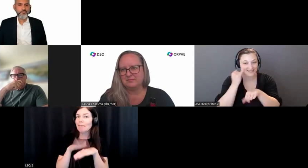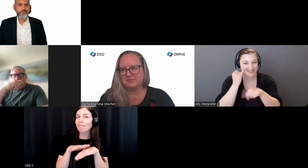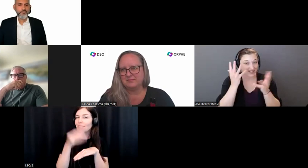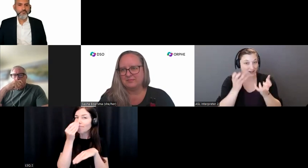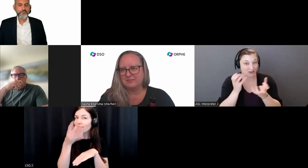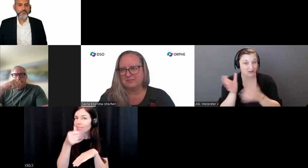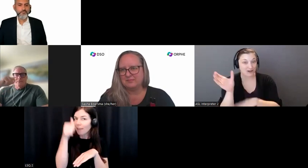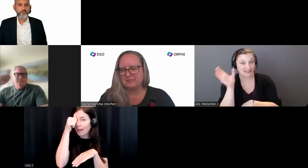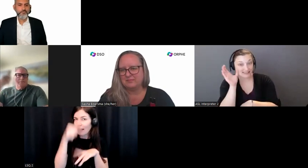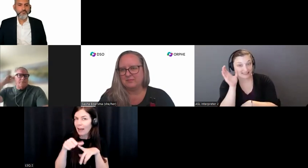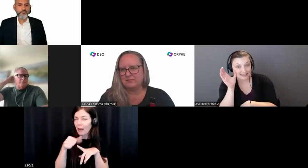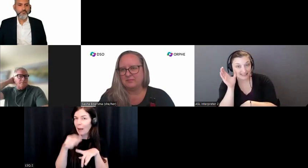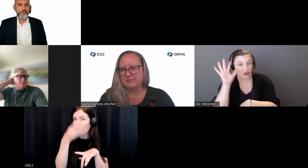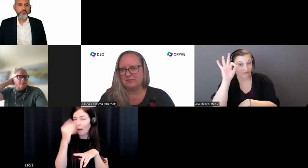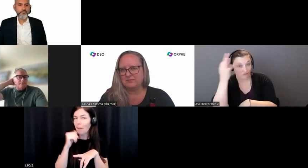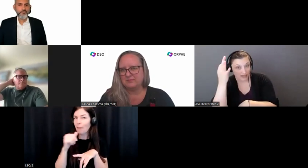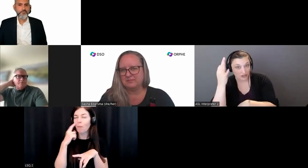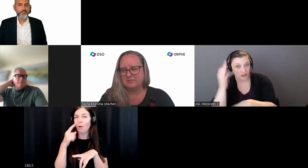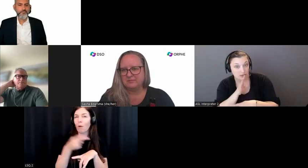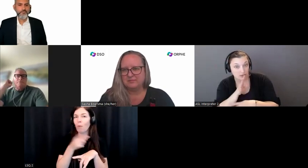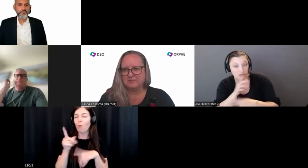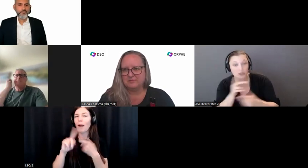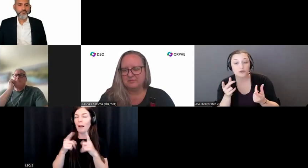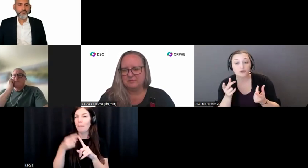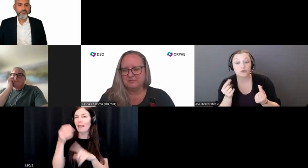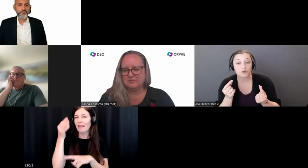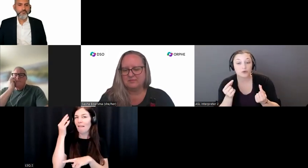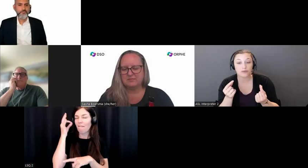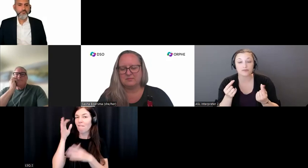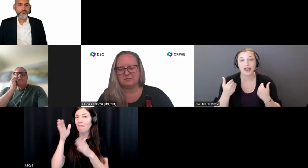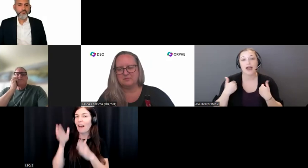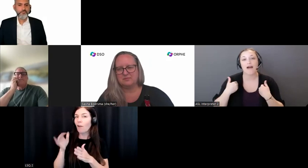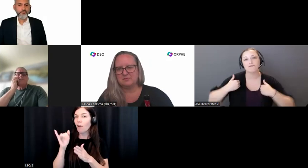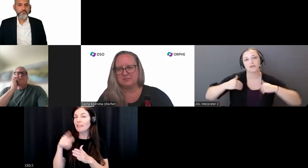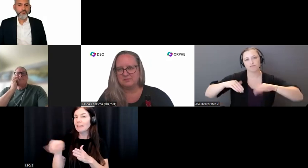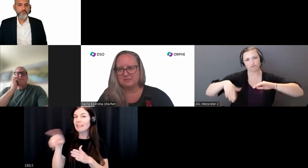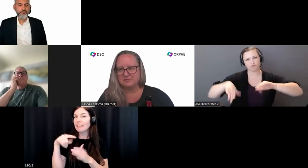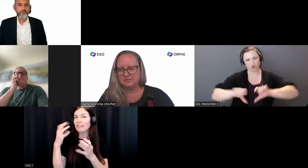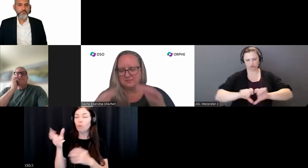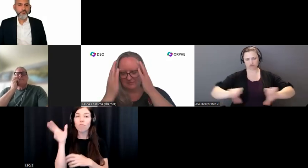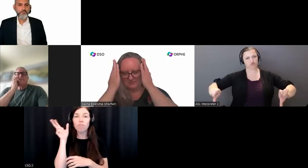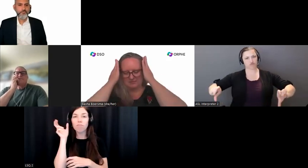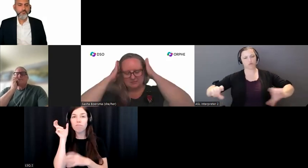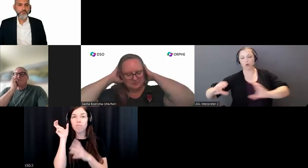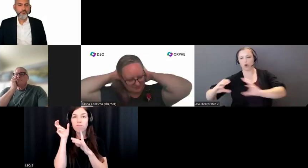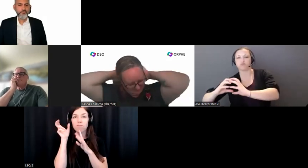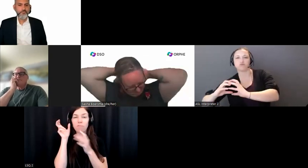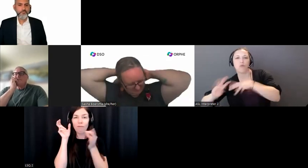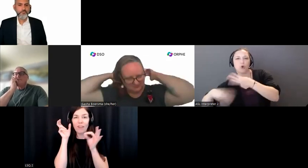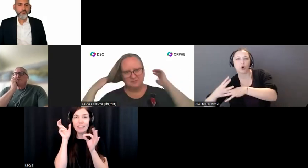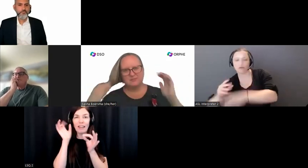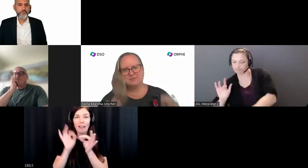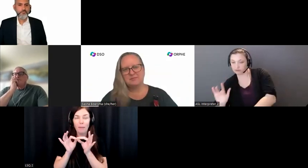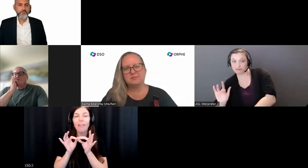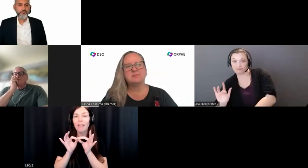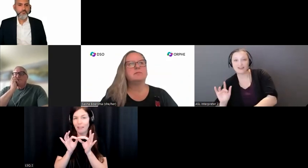translation in French, there is a little globe icon at the bottom of your page. You can click interpretation and